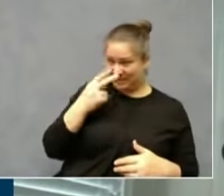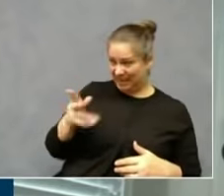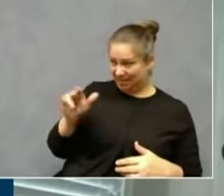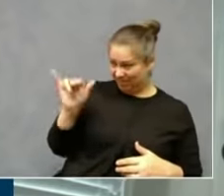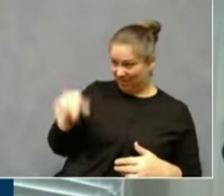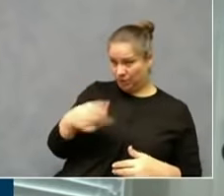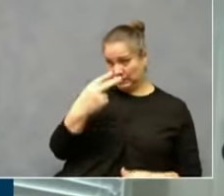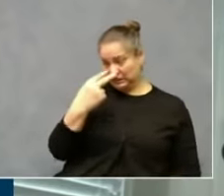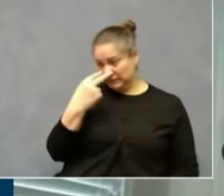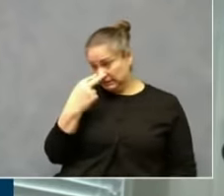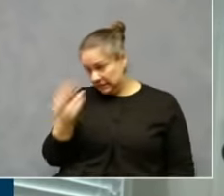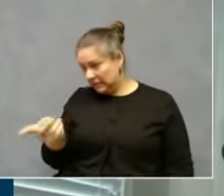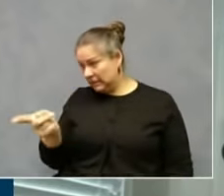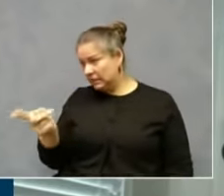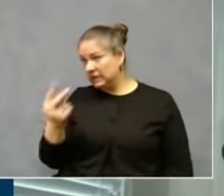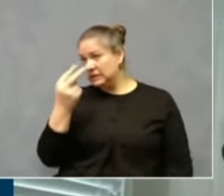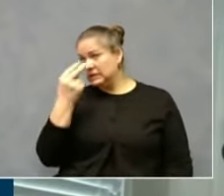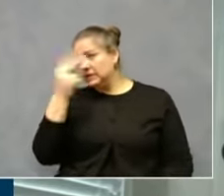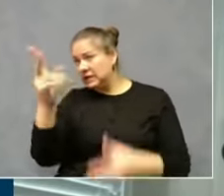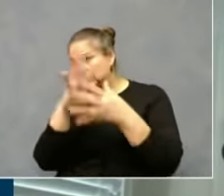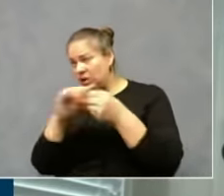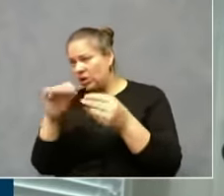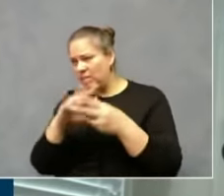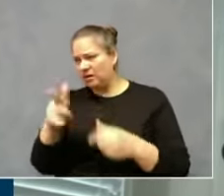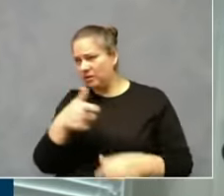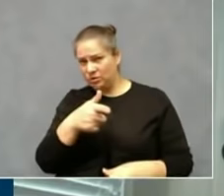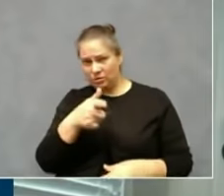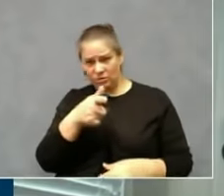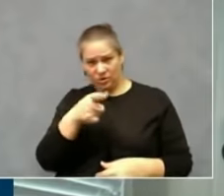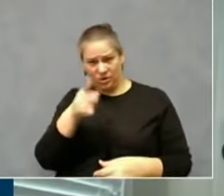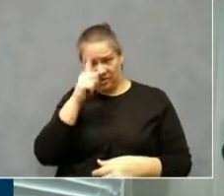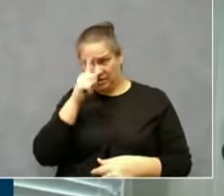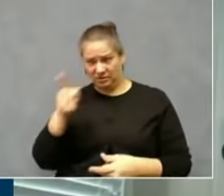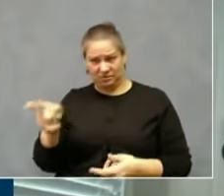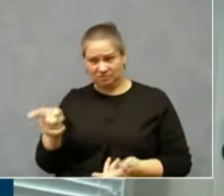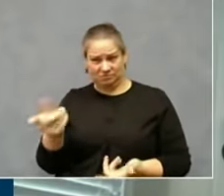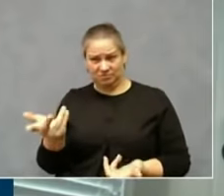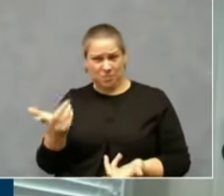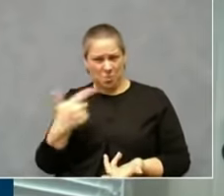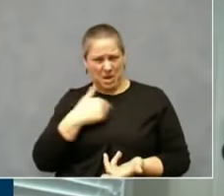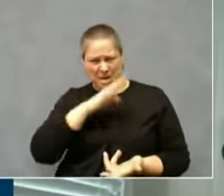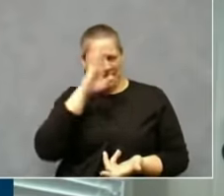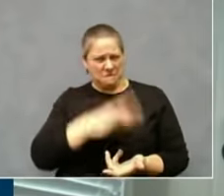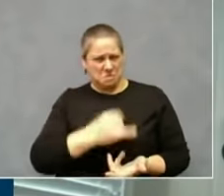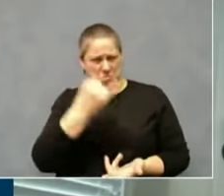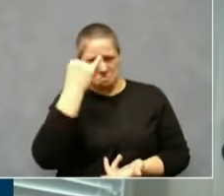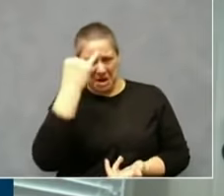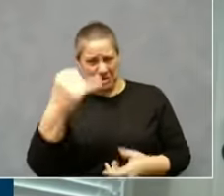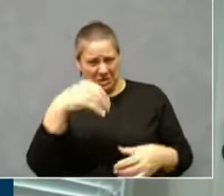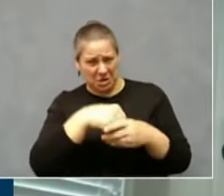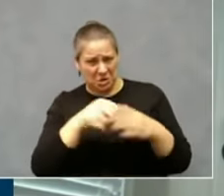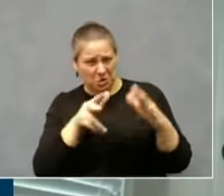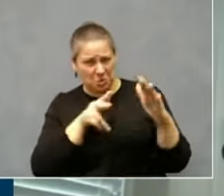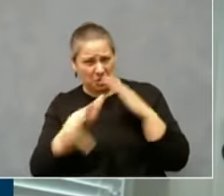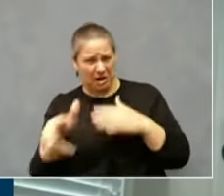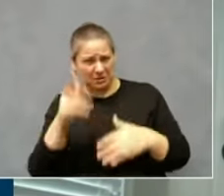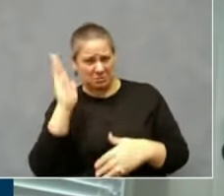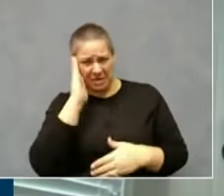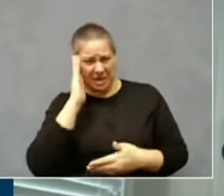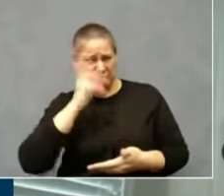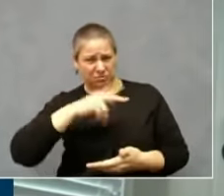can't stand by idly and let Kentuckians who can't otherwise protect themselves, who are vulnerable,